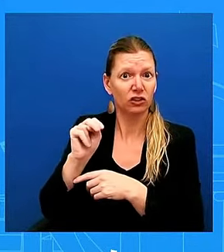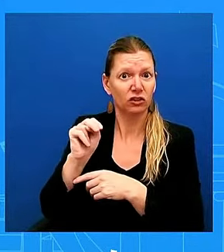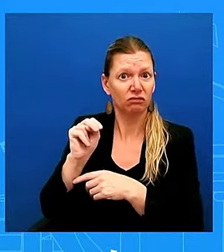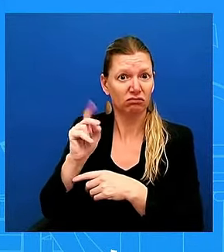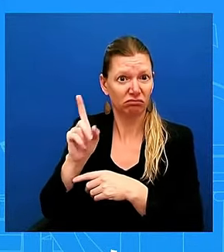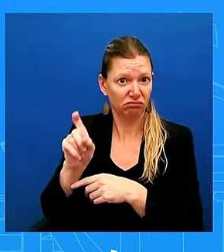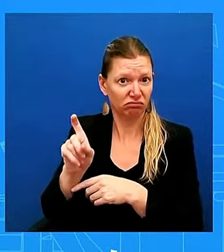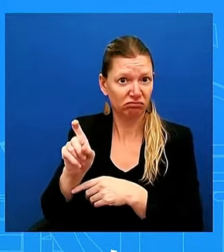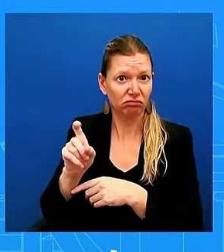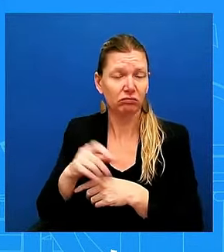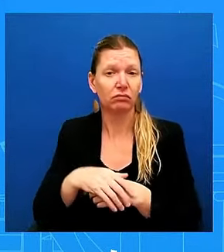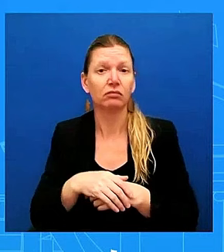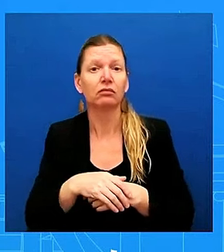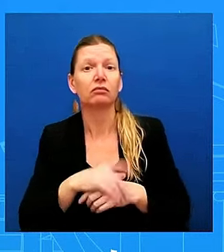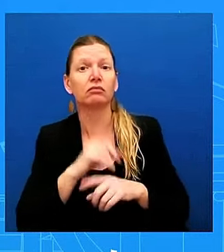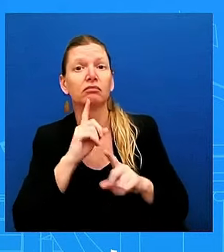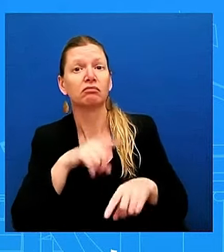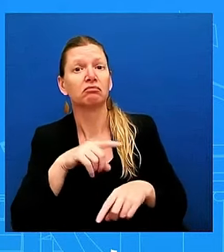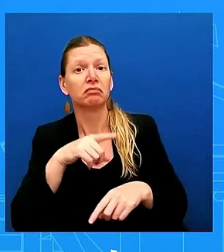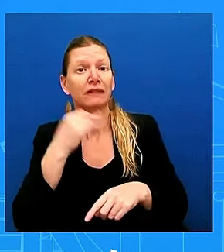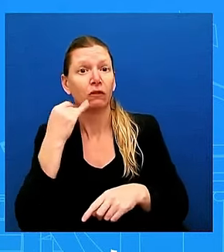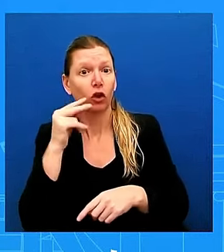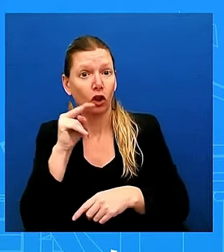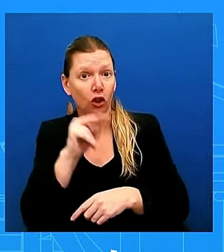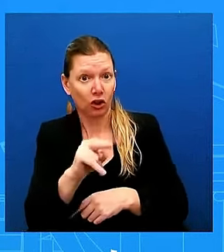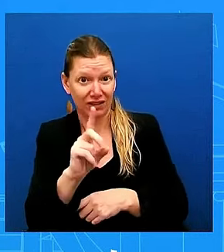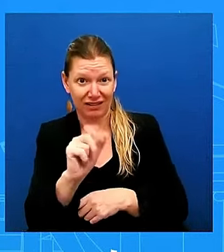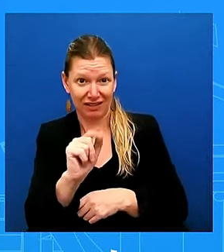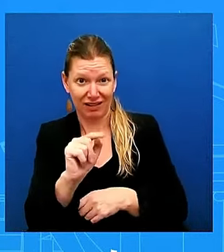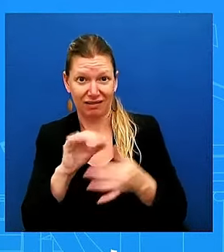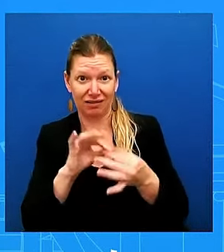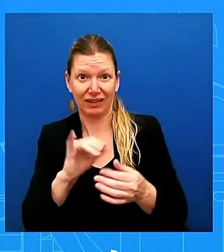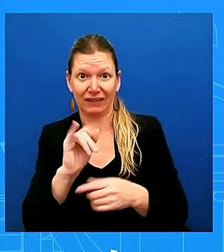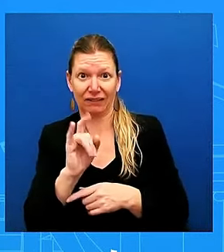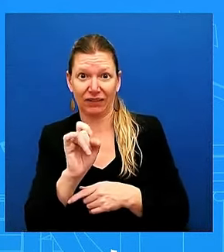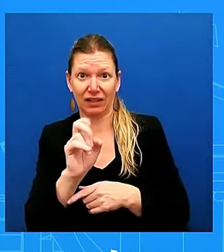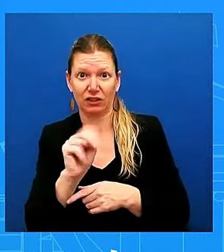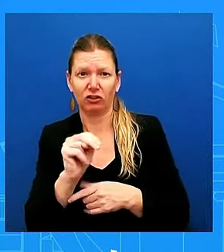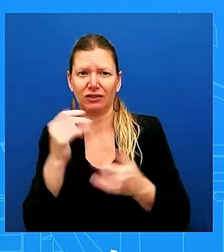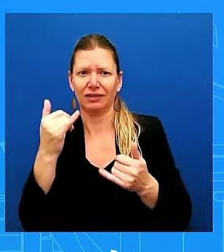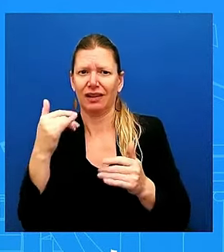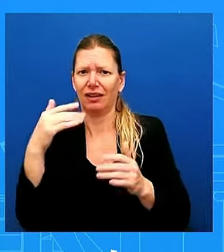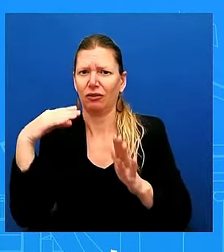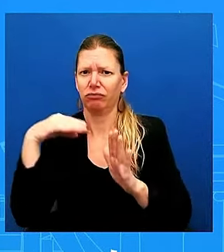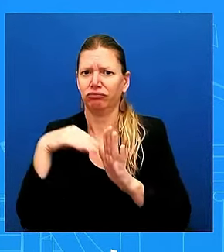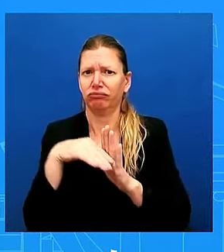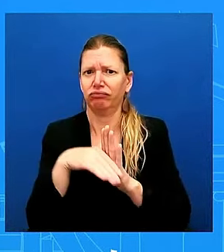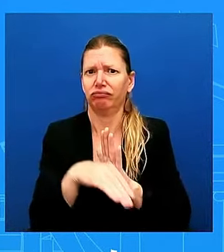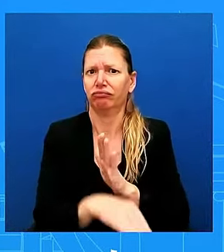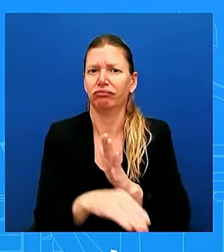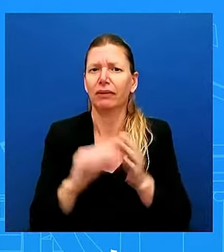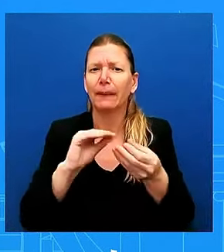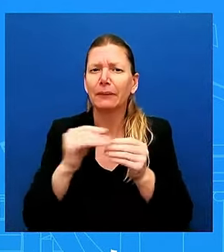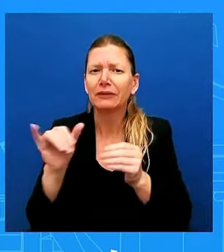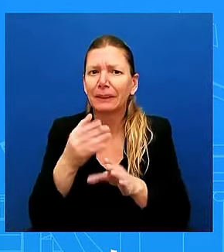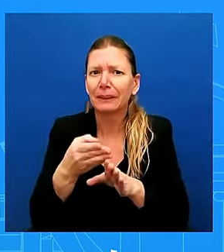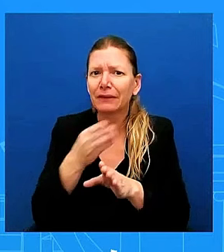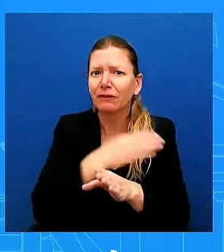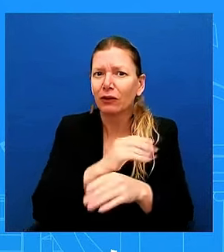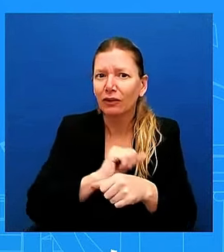said that could happen with a strong labor market. I think people just really need to go back and see some of the predictions.